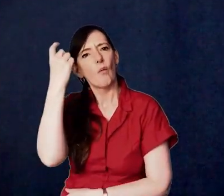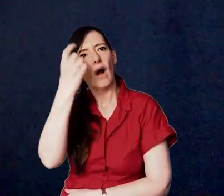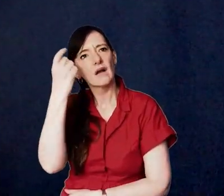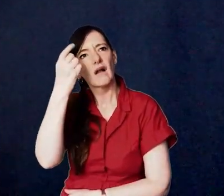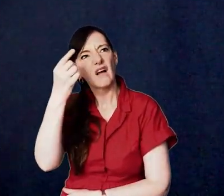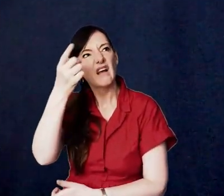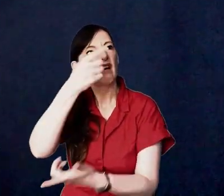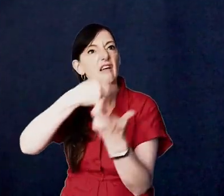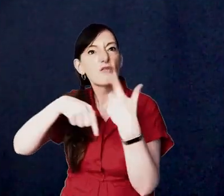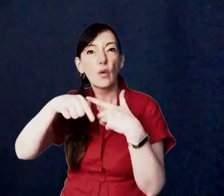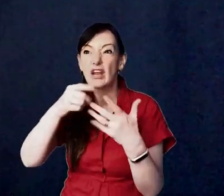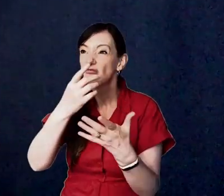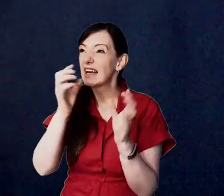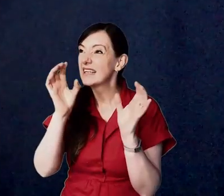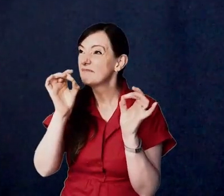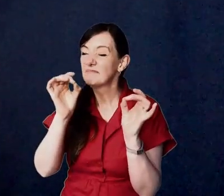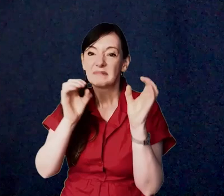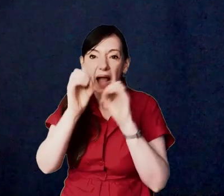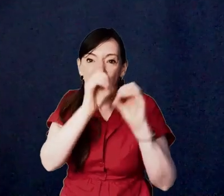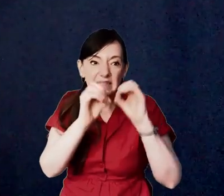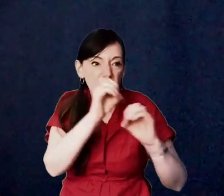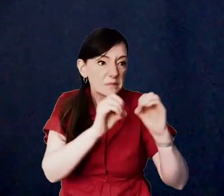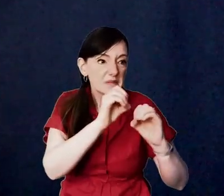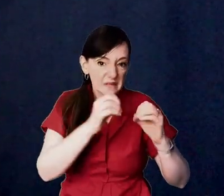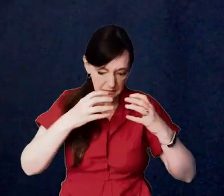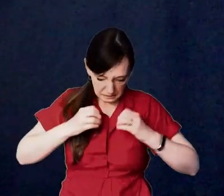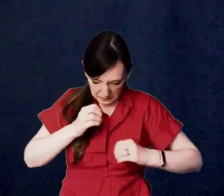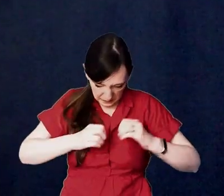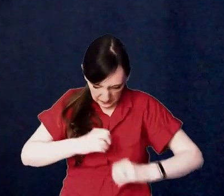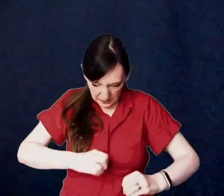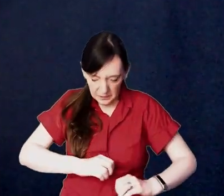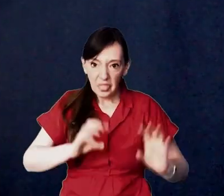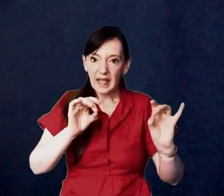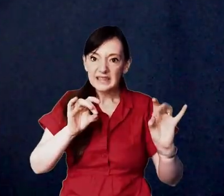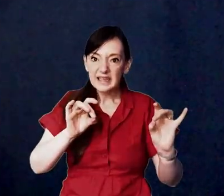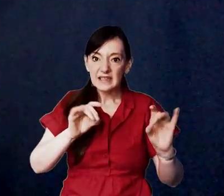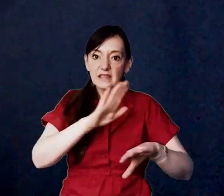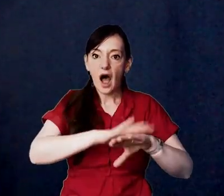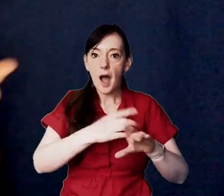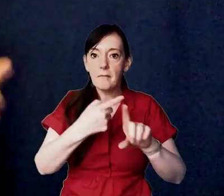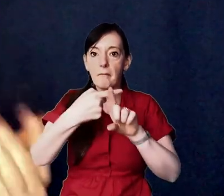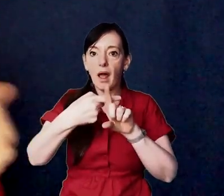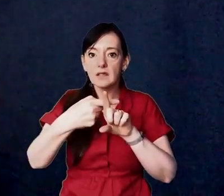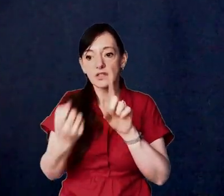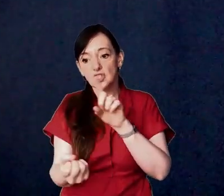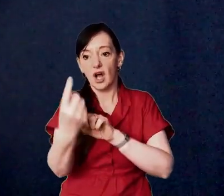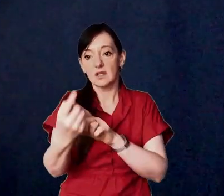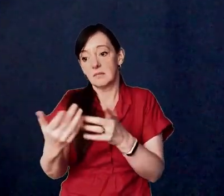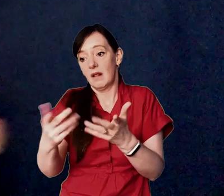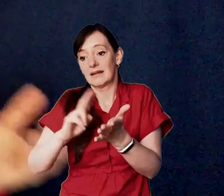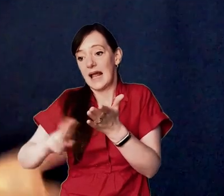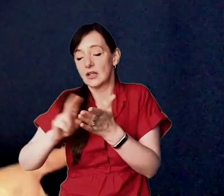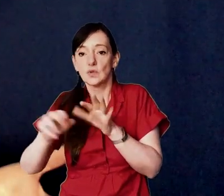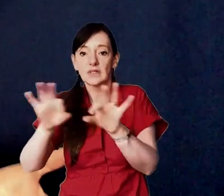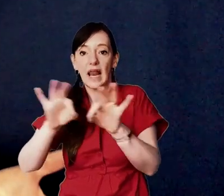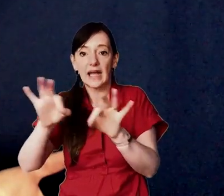about the fact that if we are just atoms and particles just time plus chance plus natural selection if this life is all that there is then